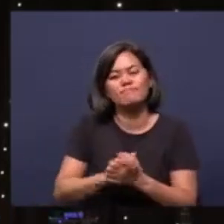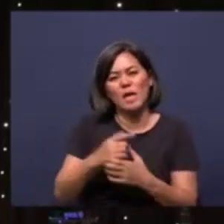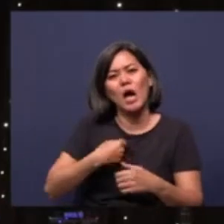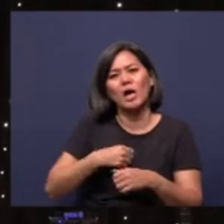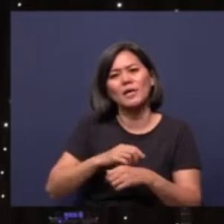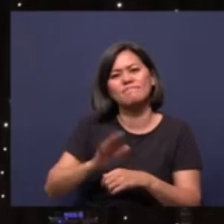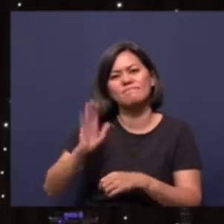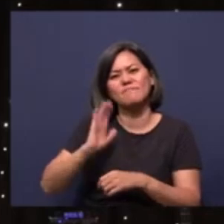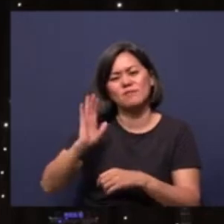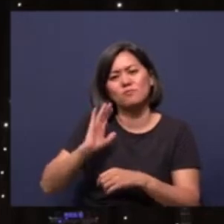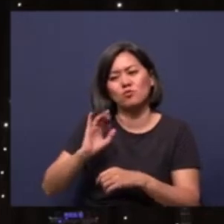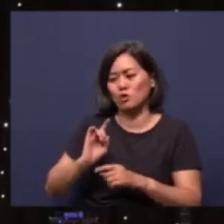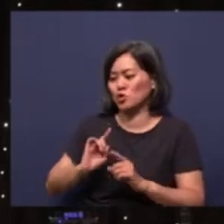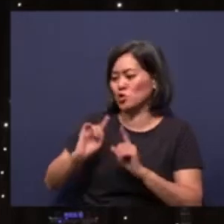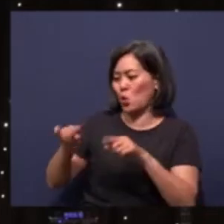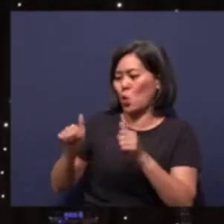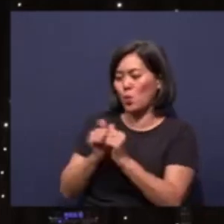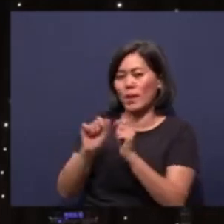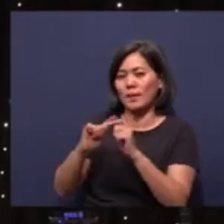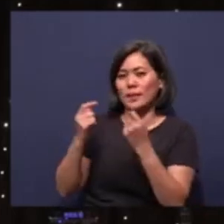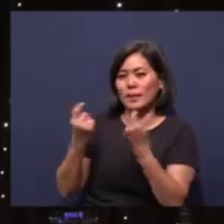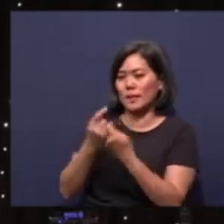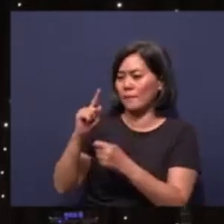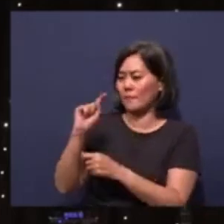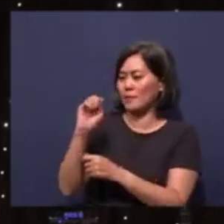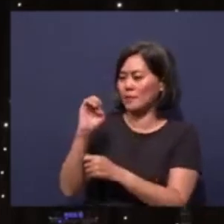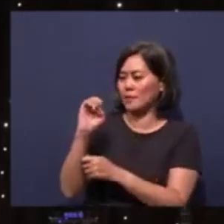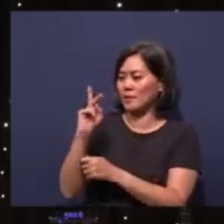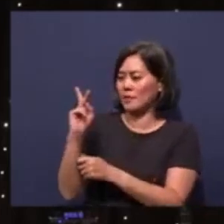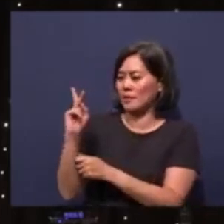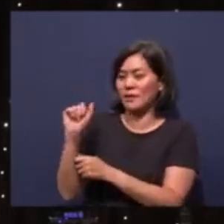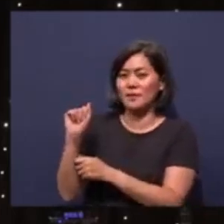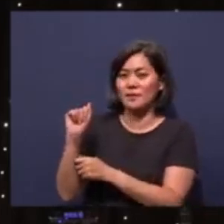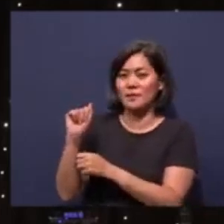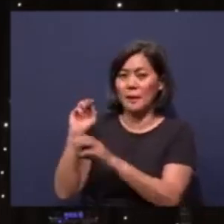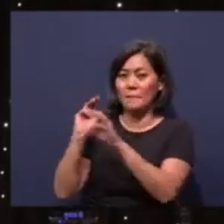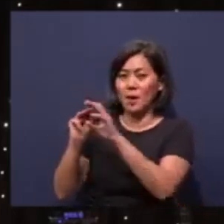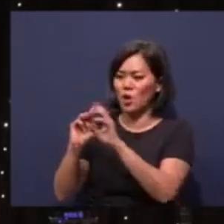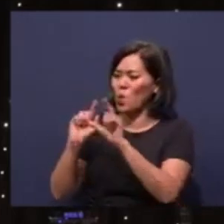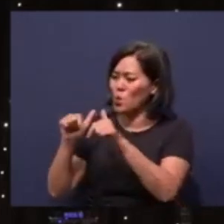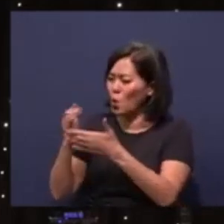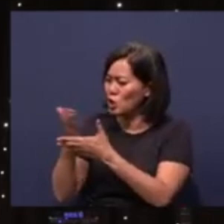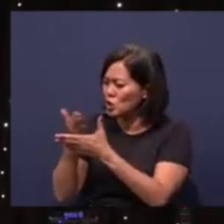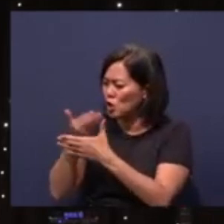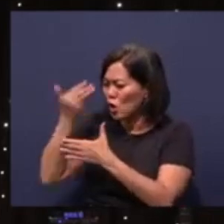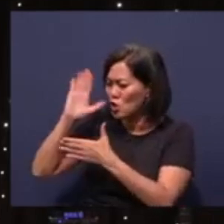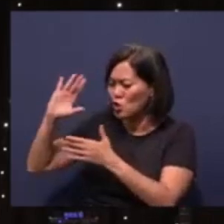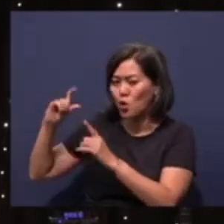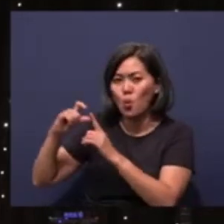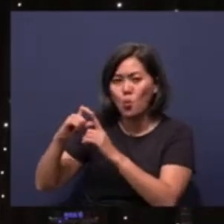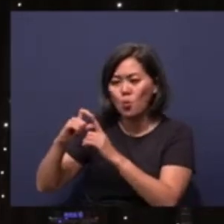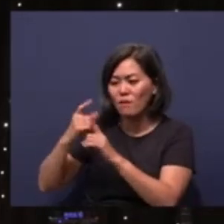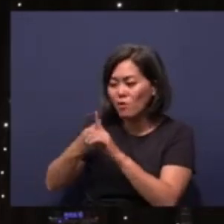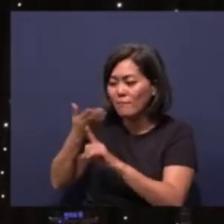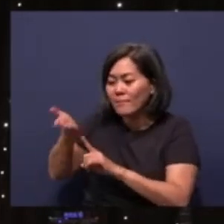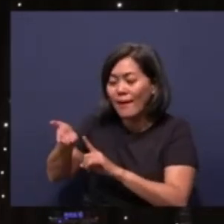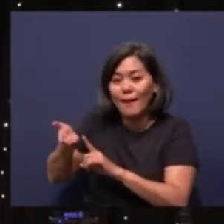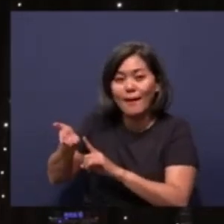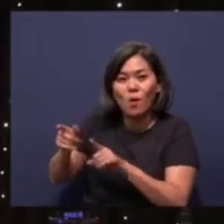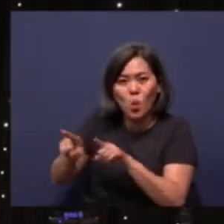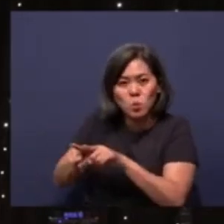used to go with a team in Tekka Market to go and share the word of God. Then from there also,